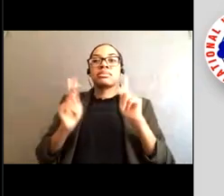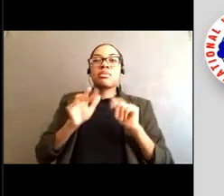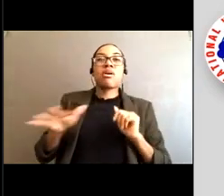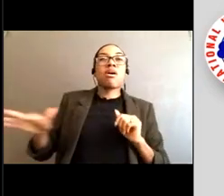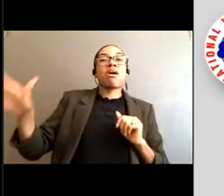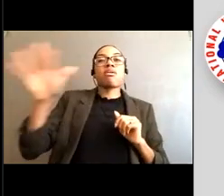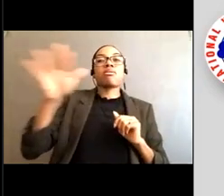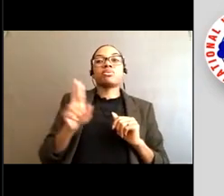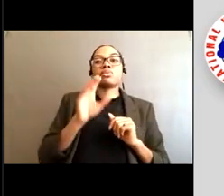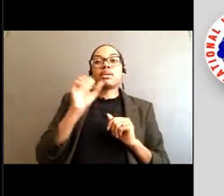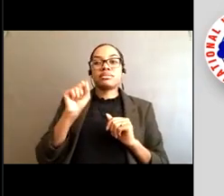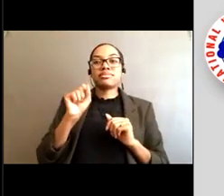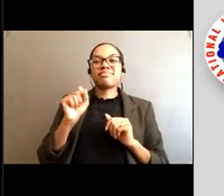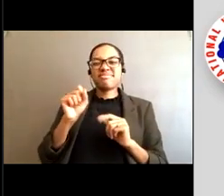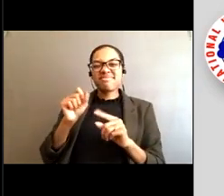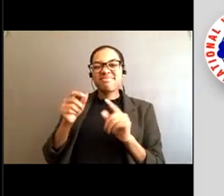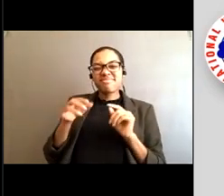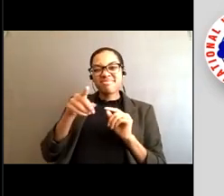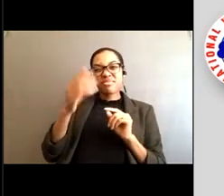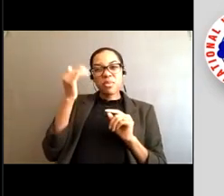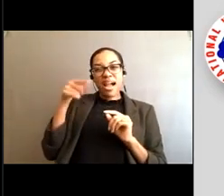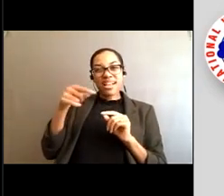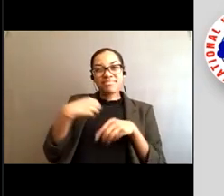doing webinars such as this one.